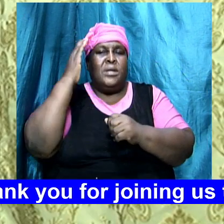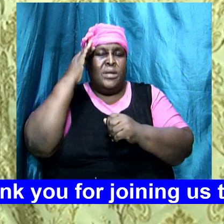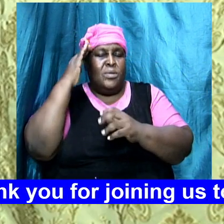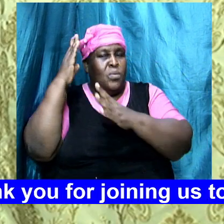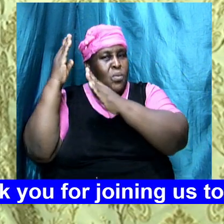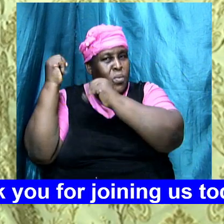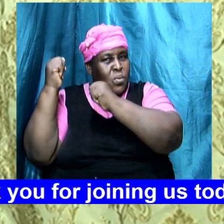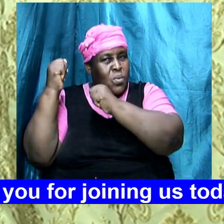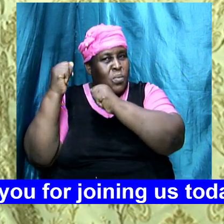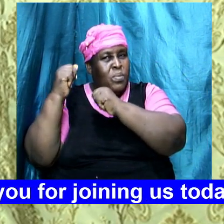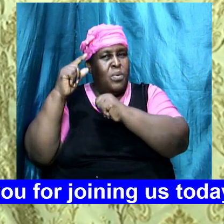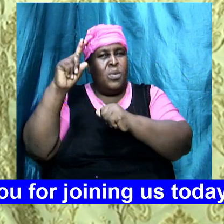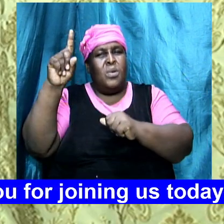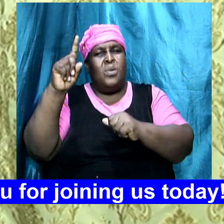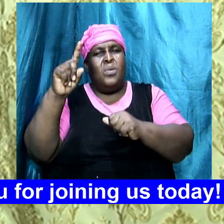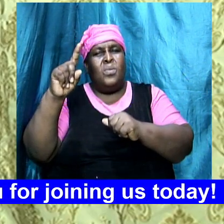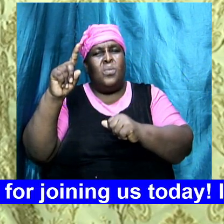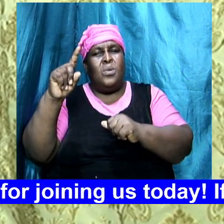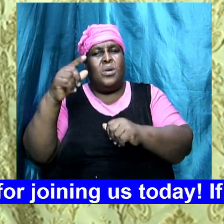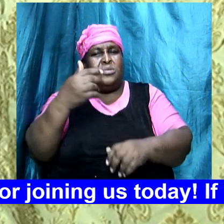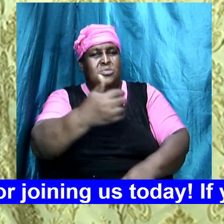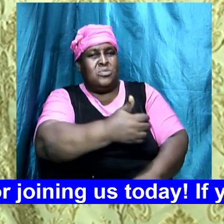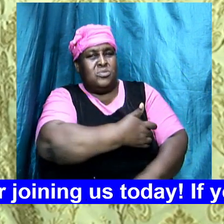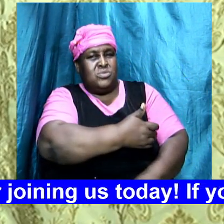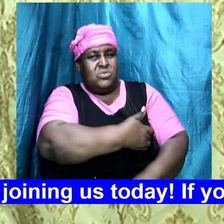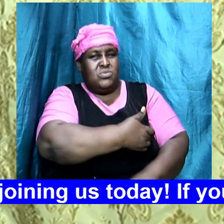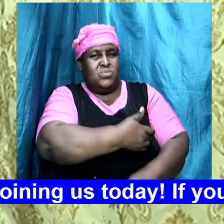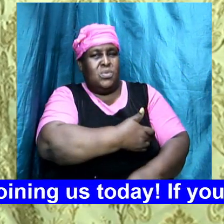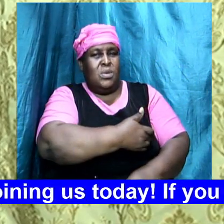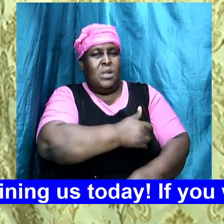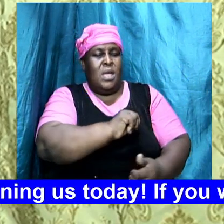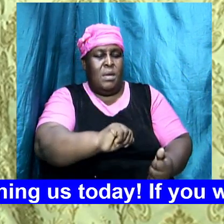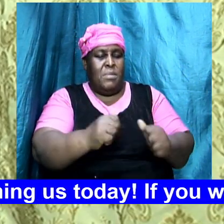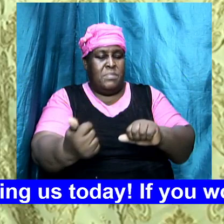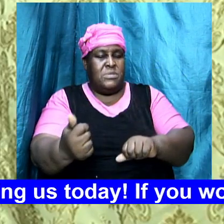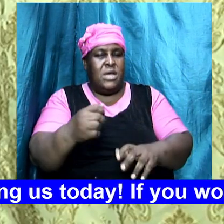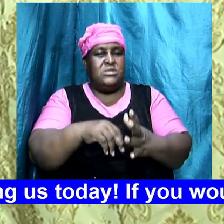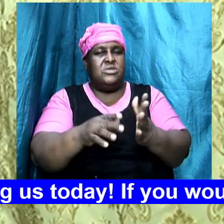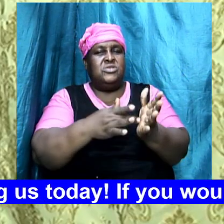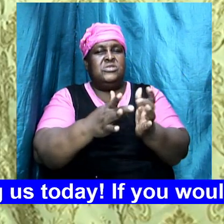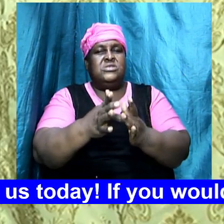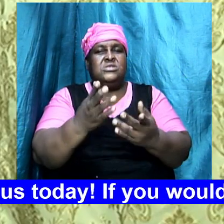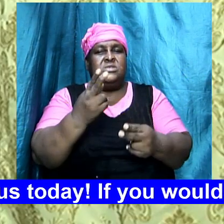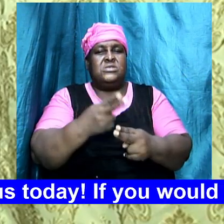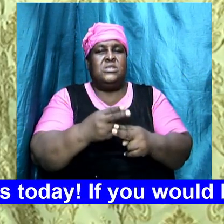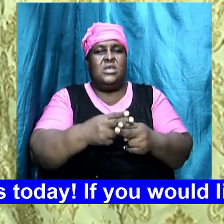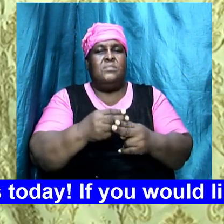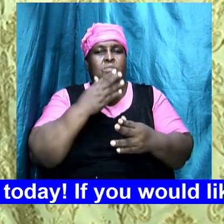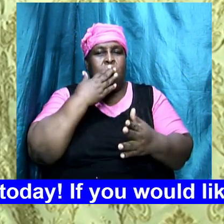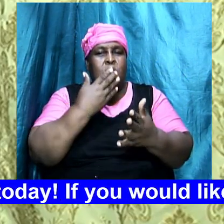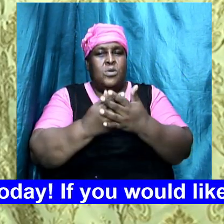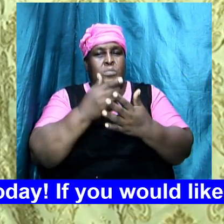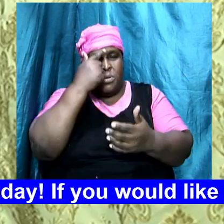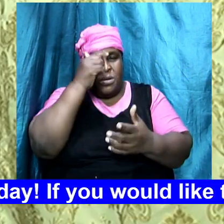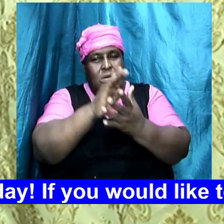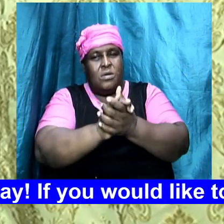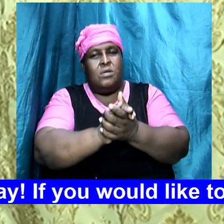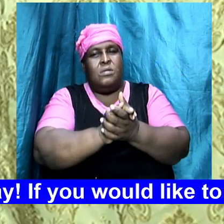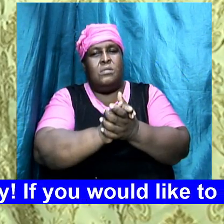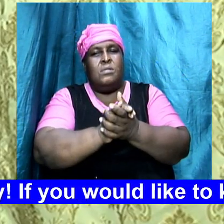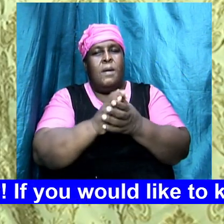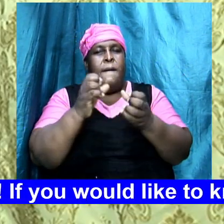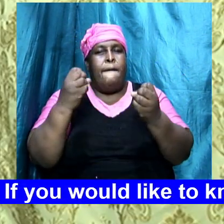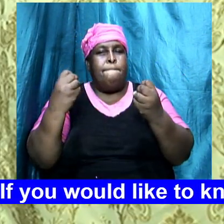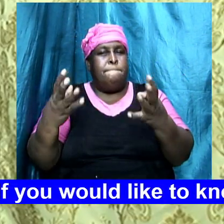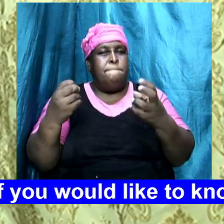hope I mean one soul got baptized in the name of Jesus Christ and that is good and we we we we many